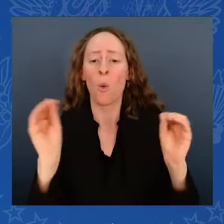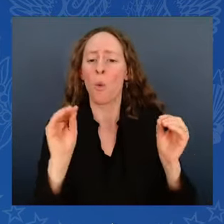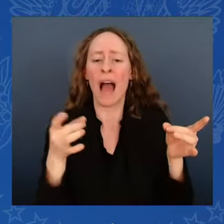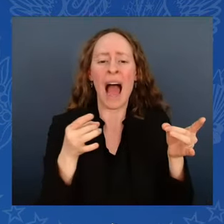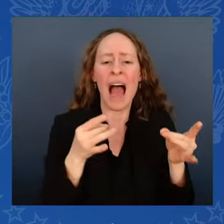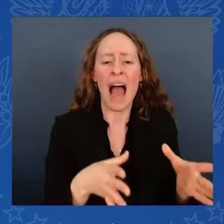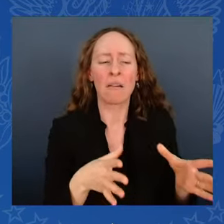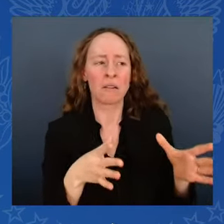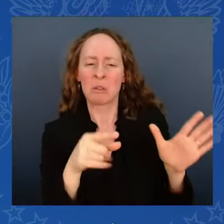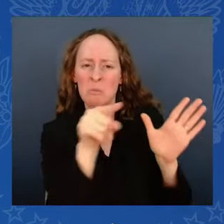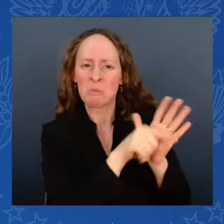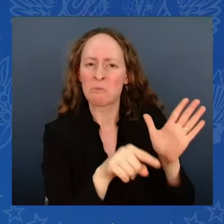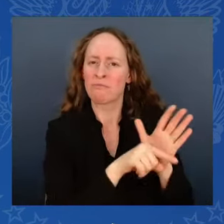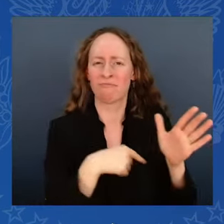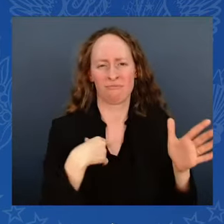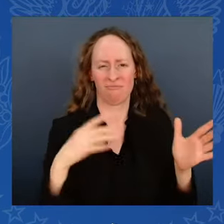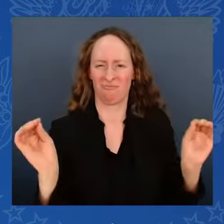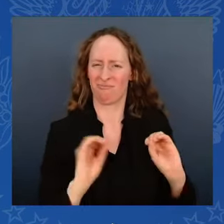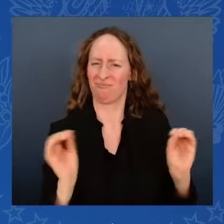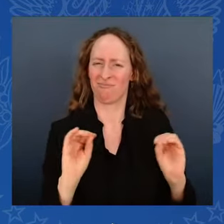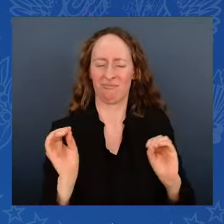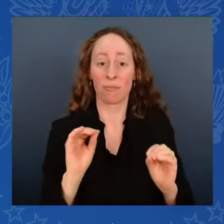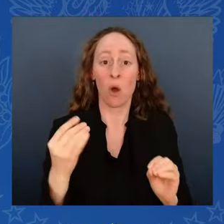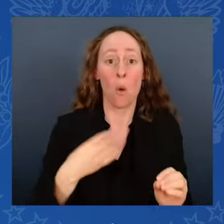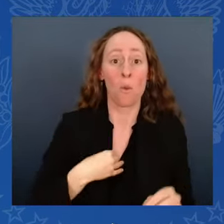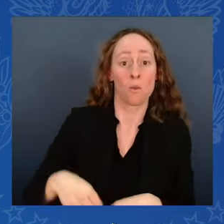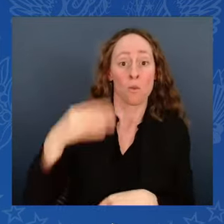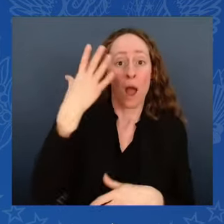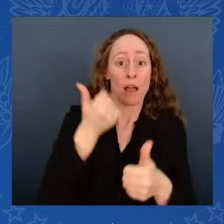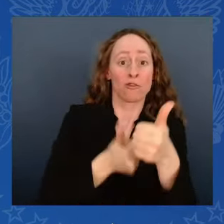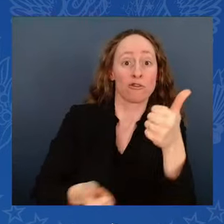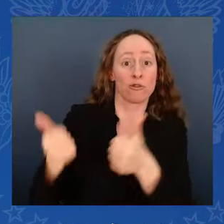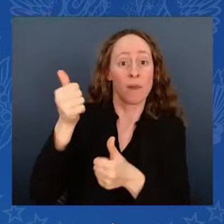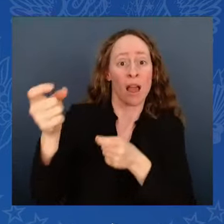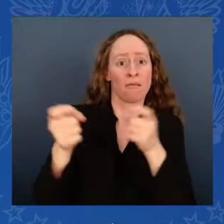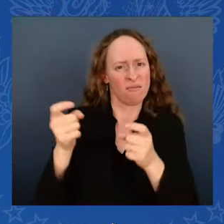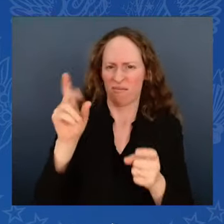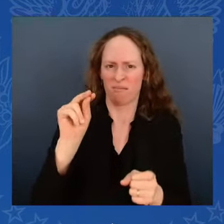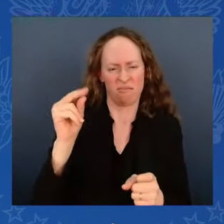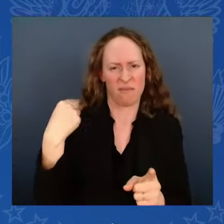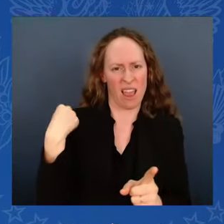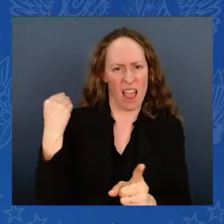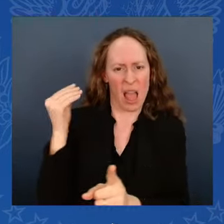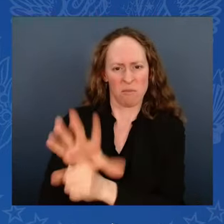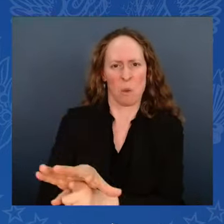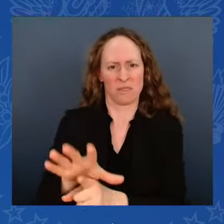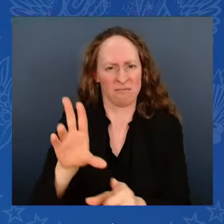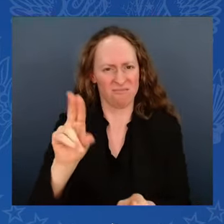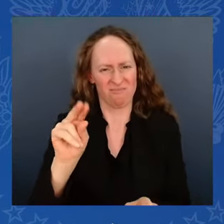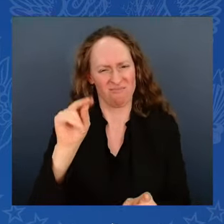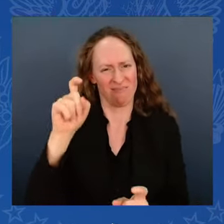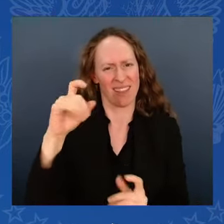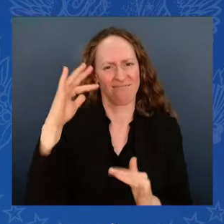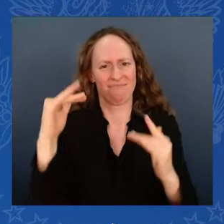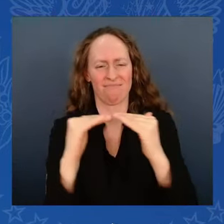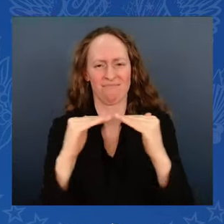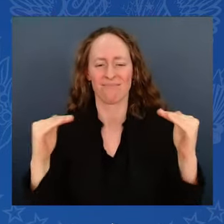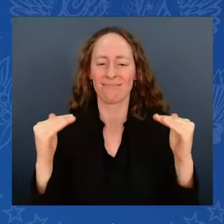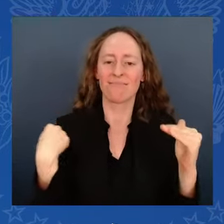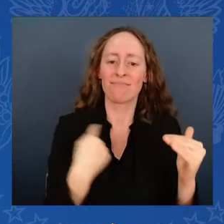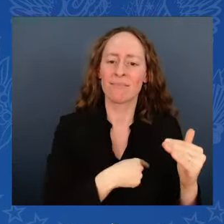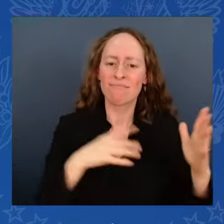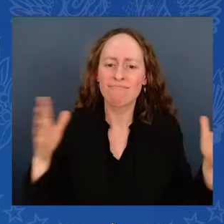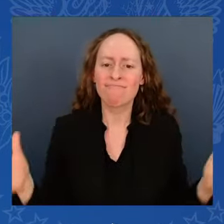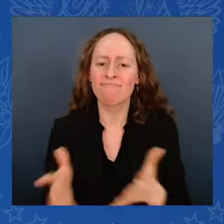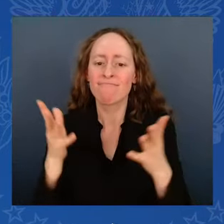an America where the economy grows from the middle out and the bottom up, not the top down. And where the wealthy finally begin to pay their fair share of